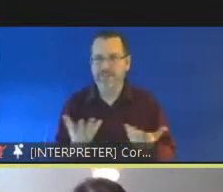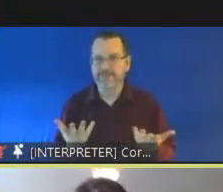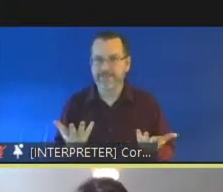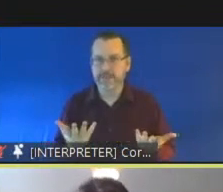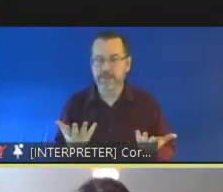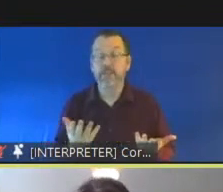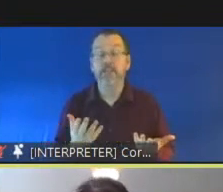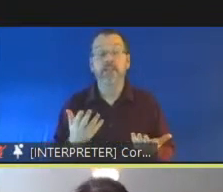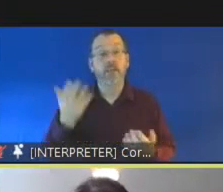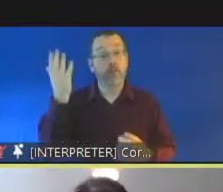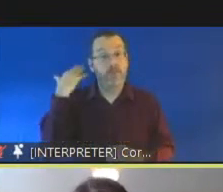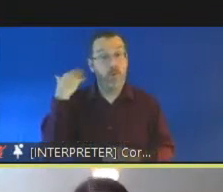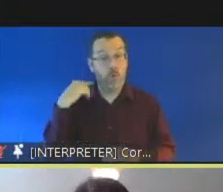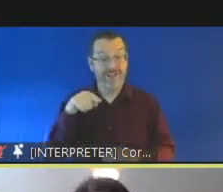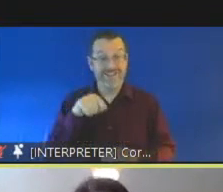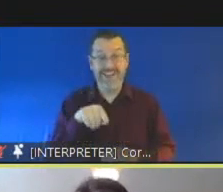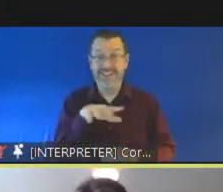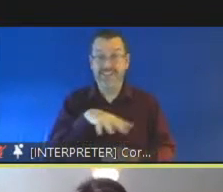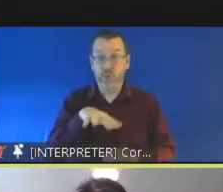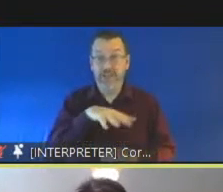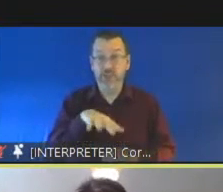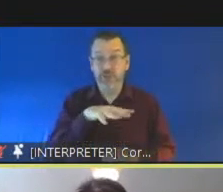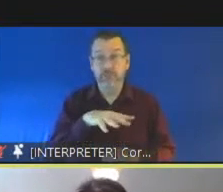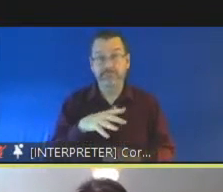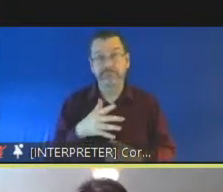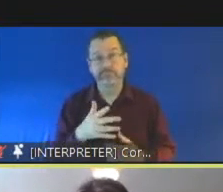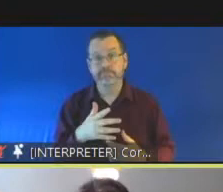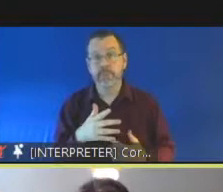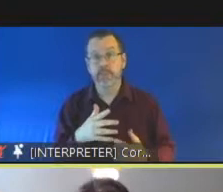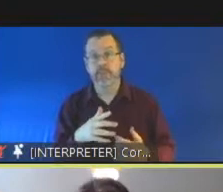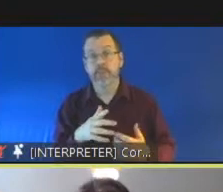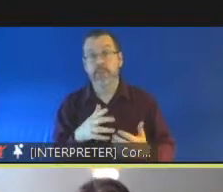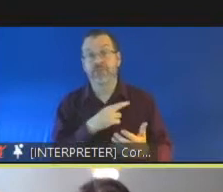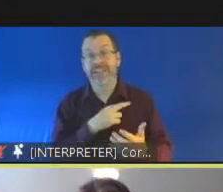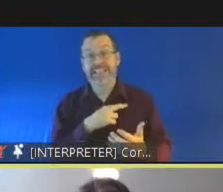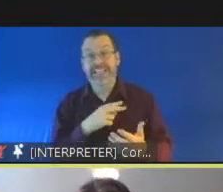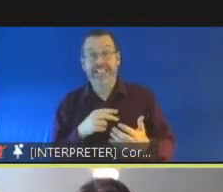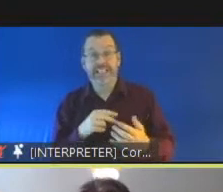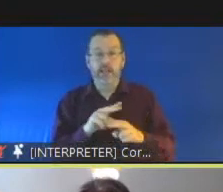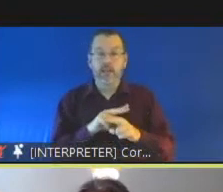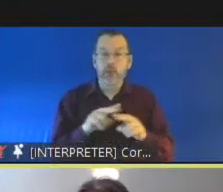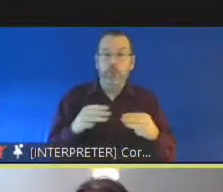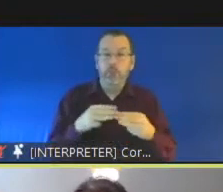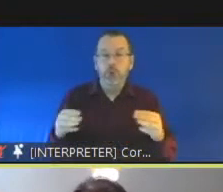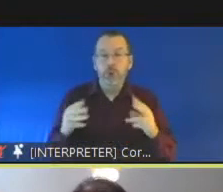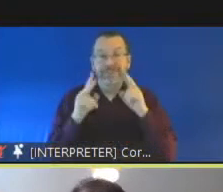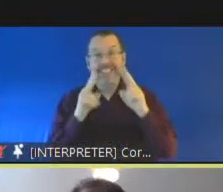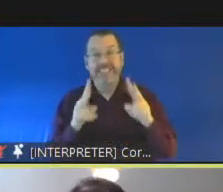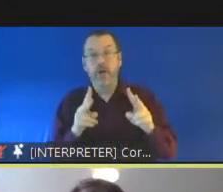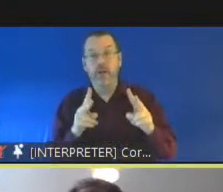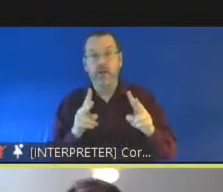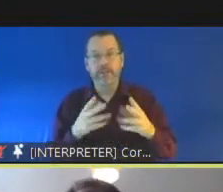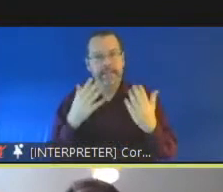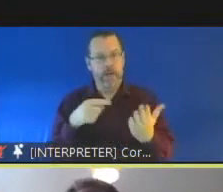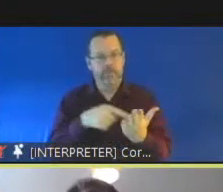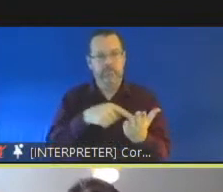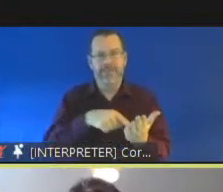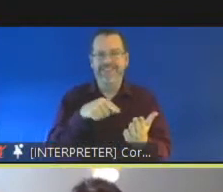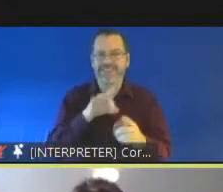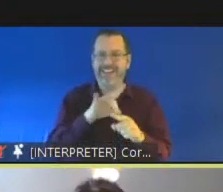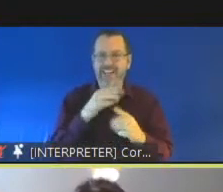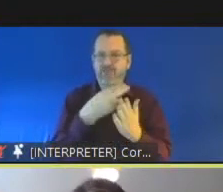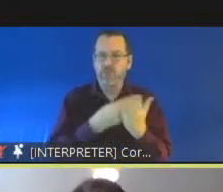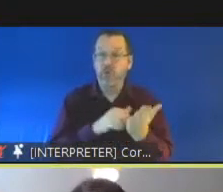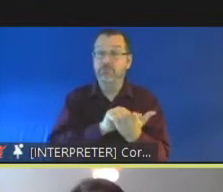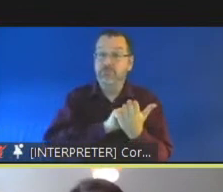dramatic impacts on the visibility that these issues um experience internationally and on the momentum that can be built up around